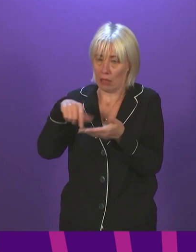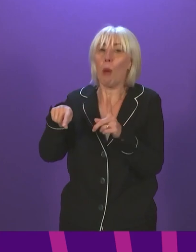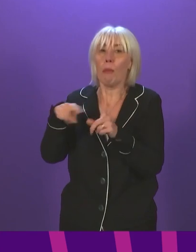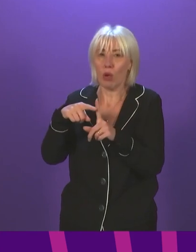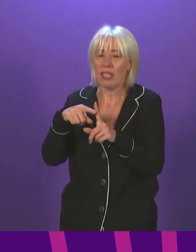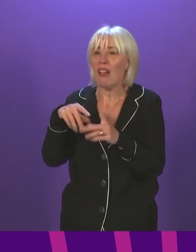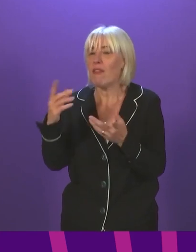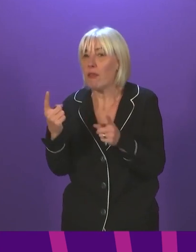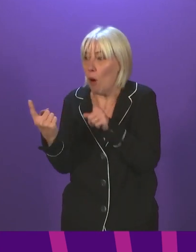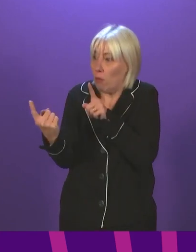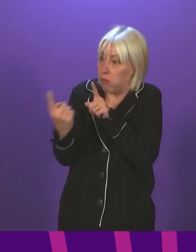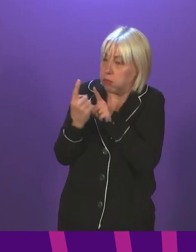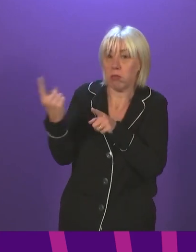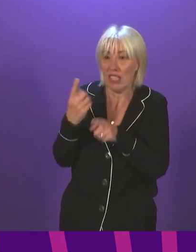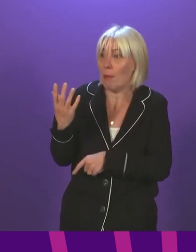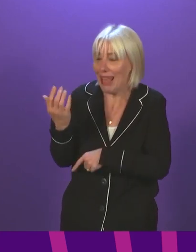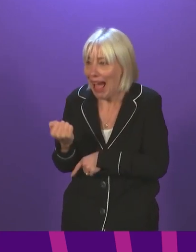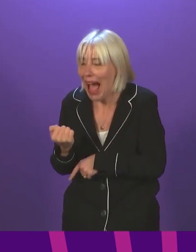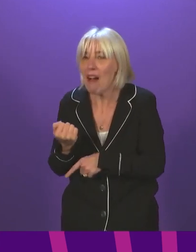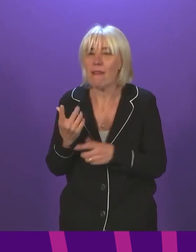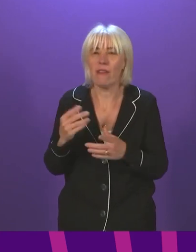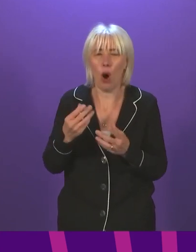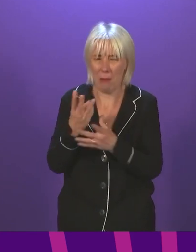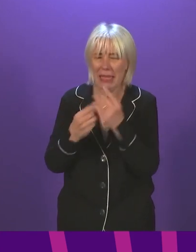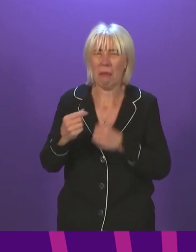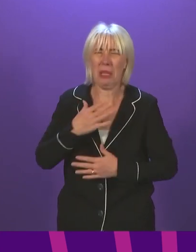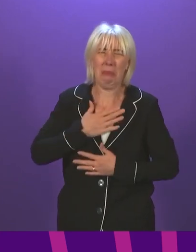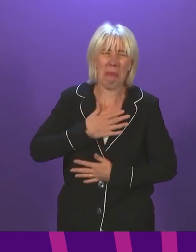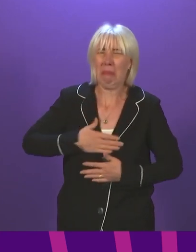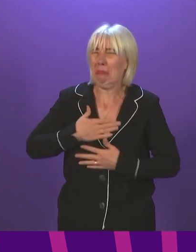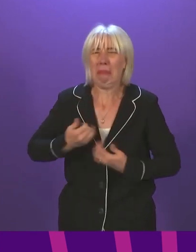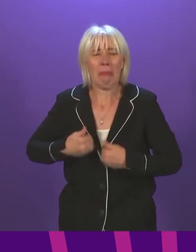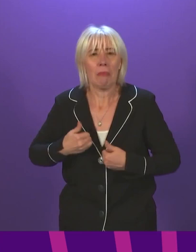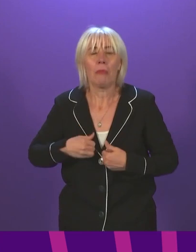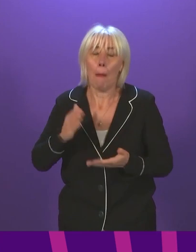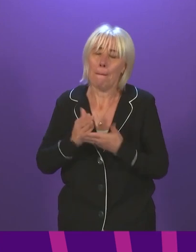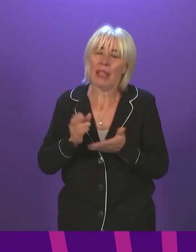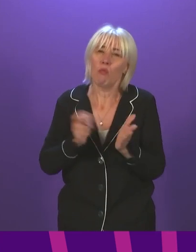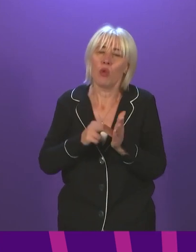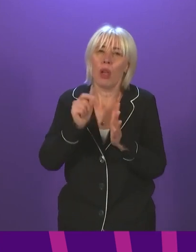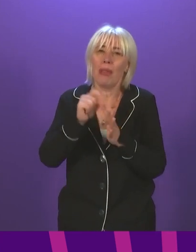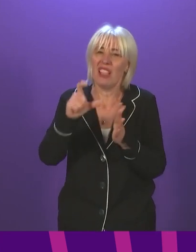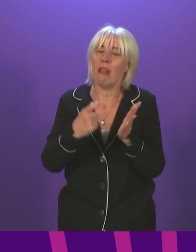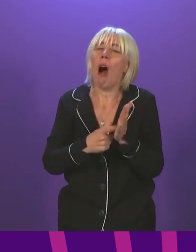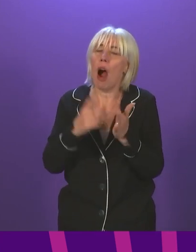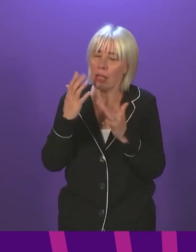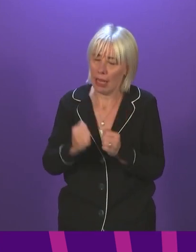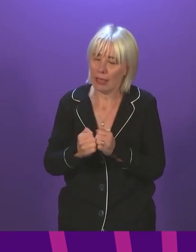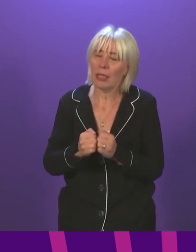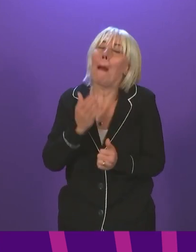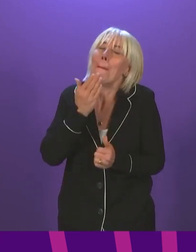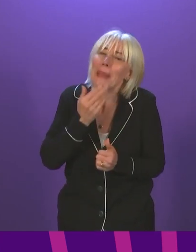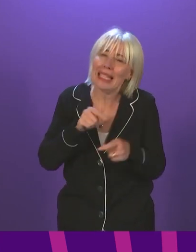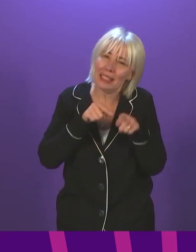or if you have symptoms of Covid, please self-isolate and book a PCR test. And thirdly and finally, please continue to comply